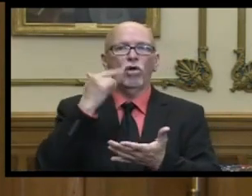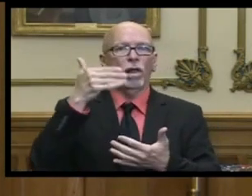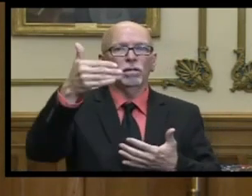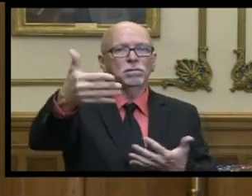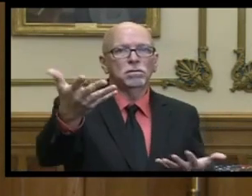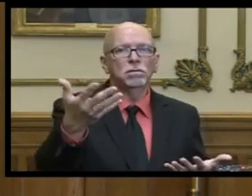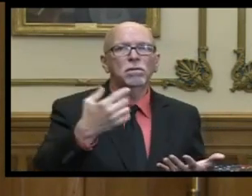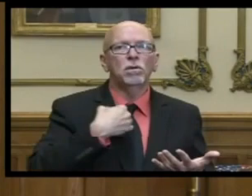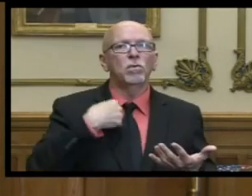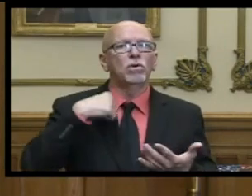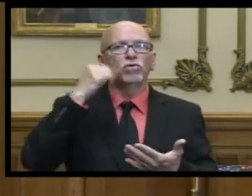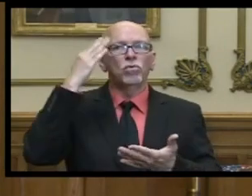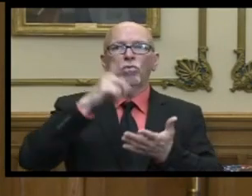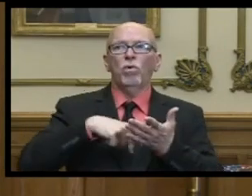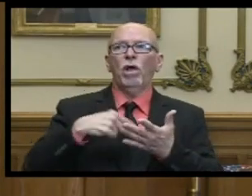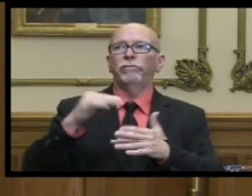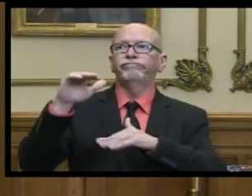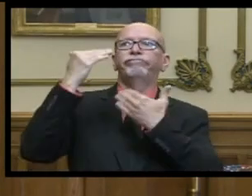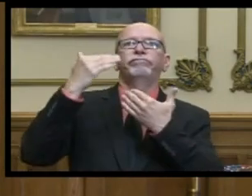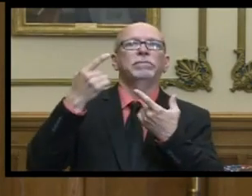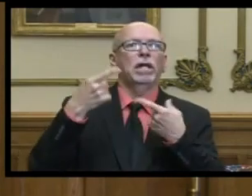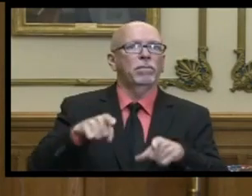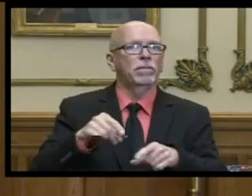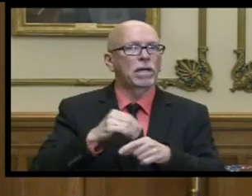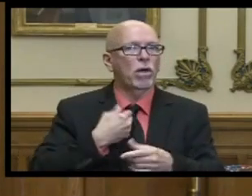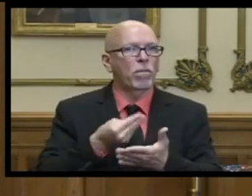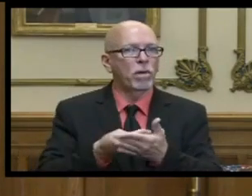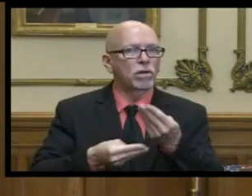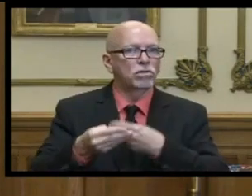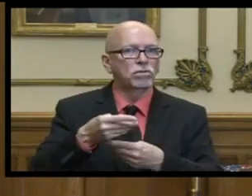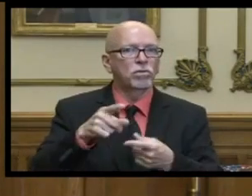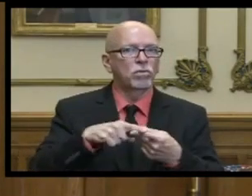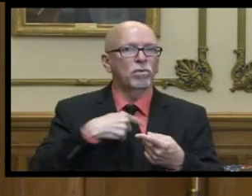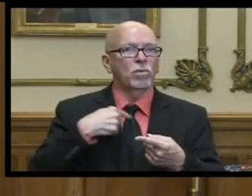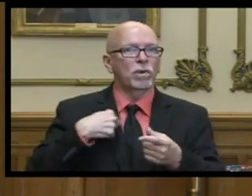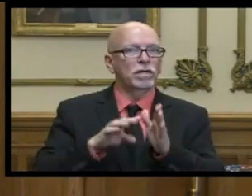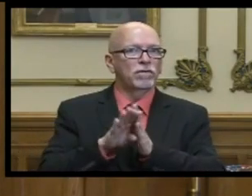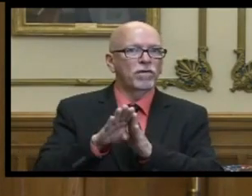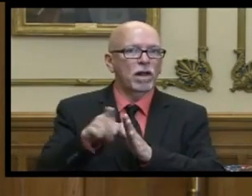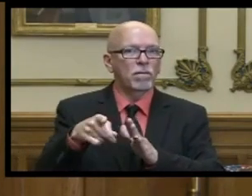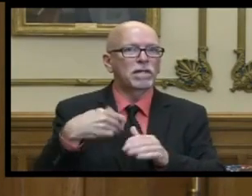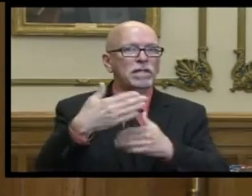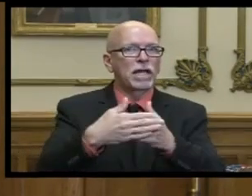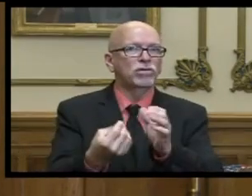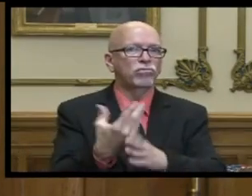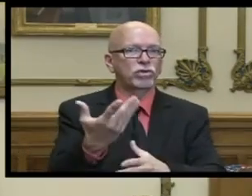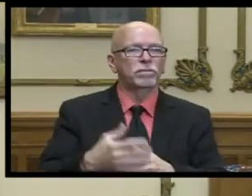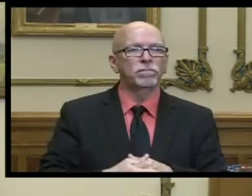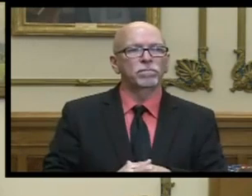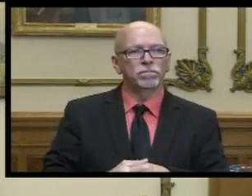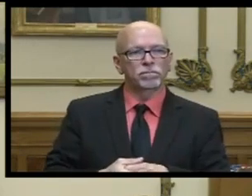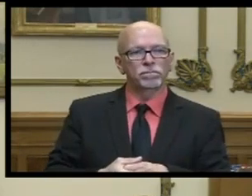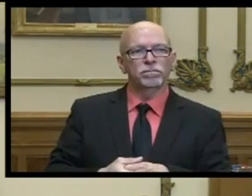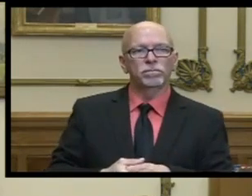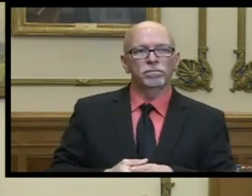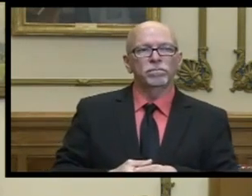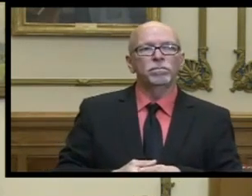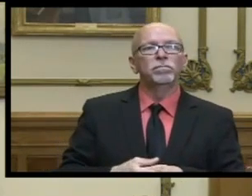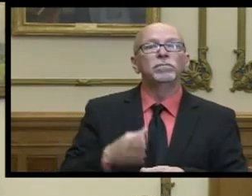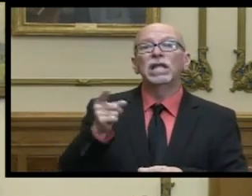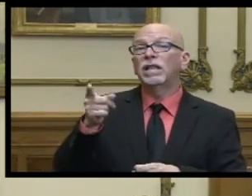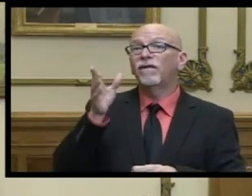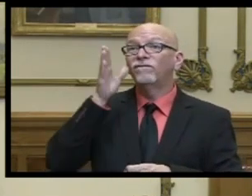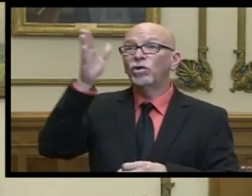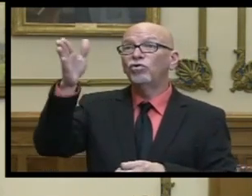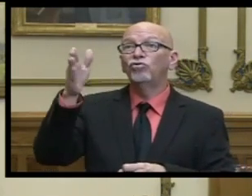know what uh constraints might be placed on the budget uh when we put that together next spring and that future we